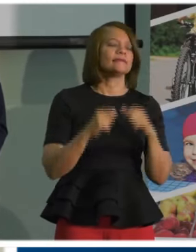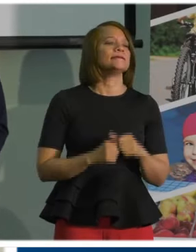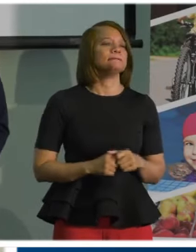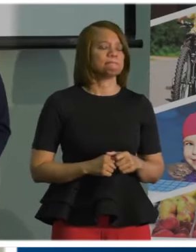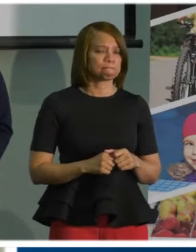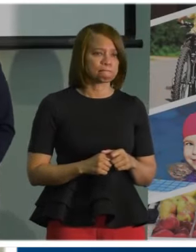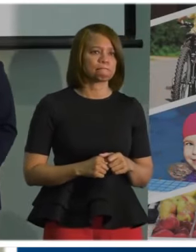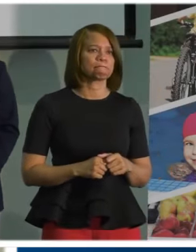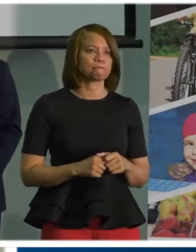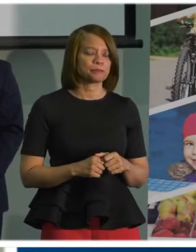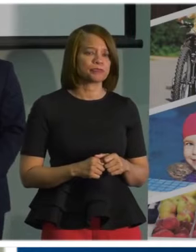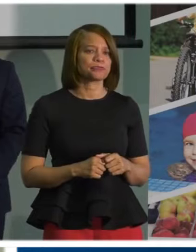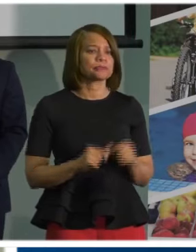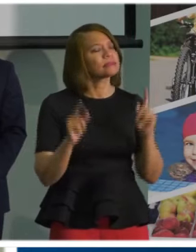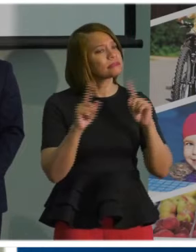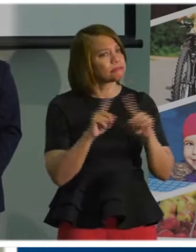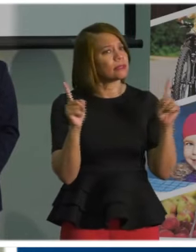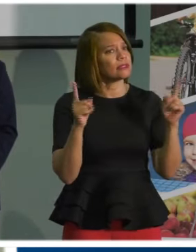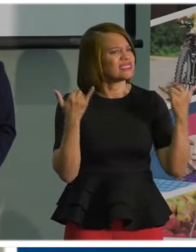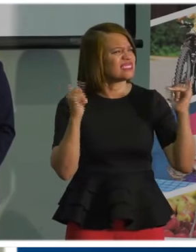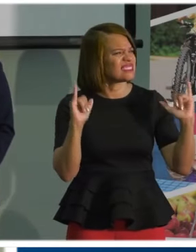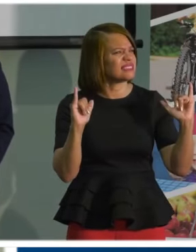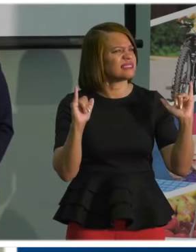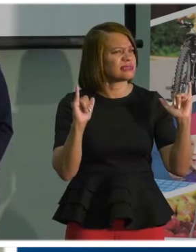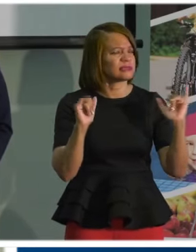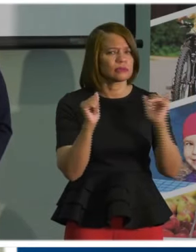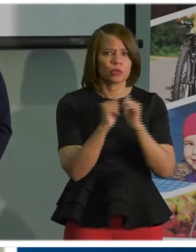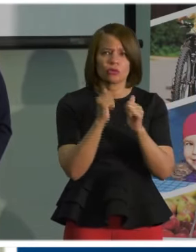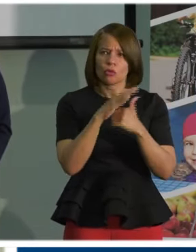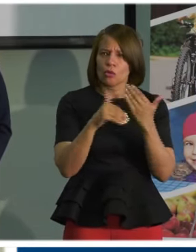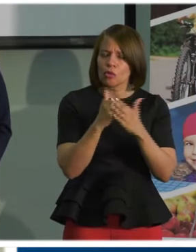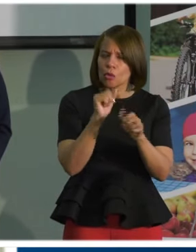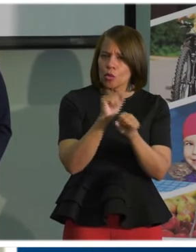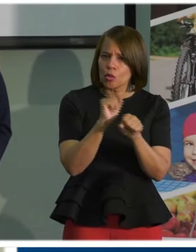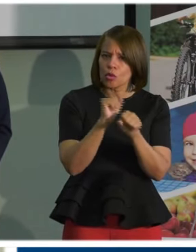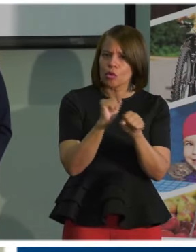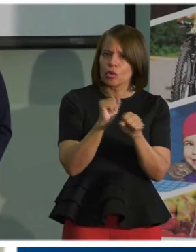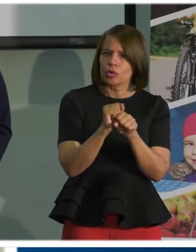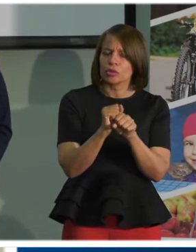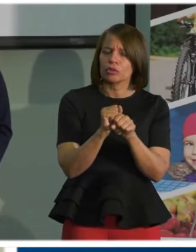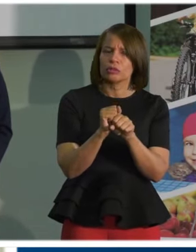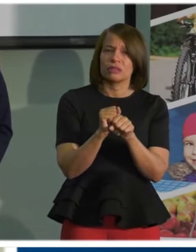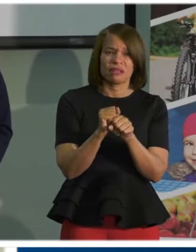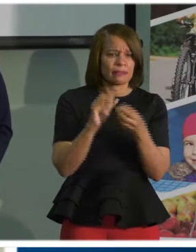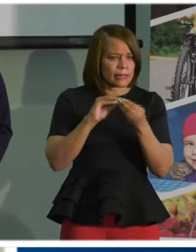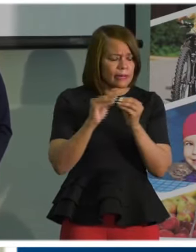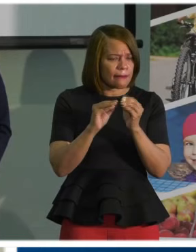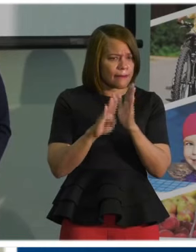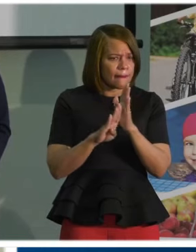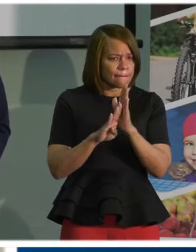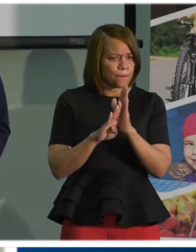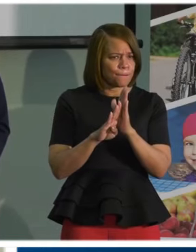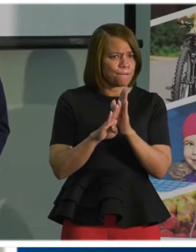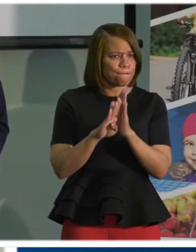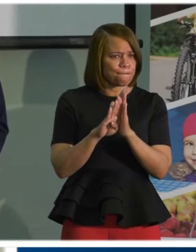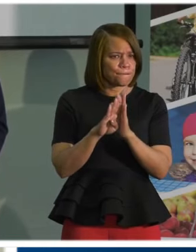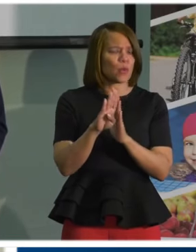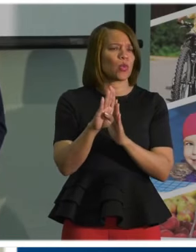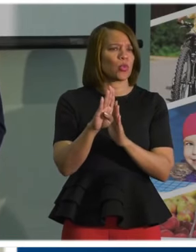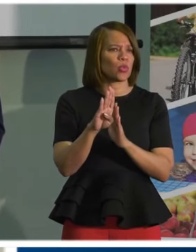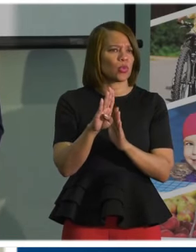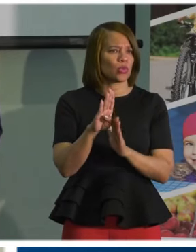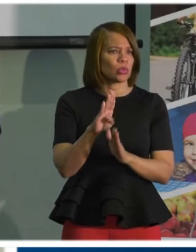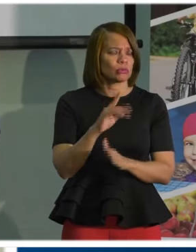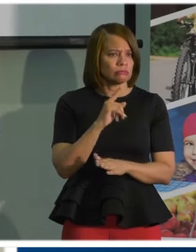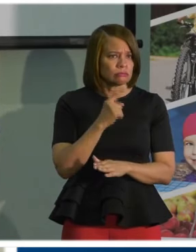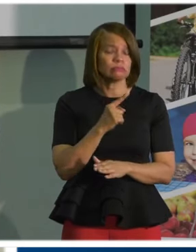even with this campaign, we have seen an alarming spike in the number of COVID-19 cases,